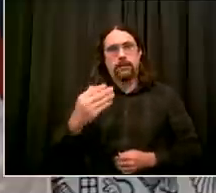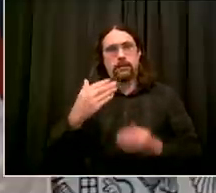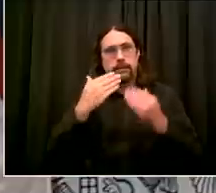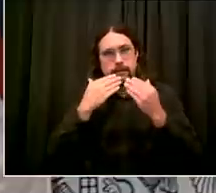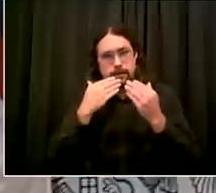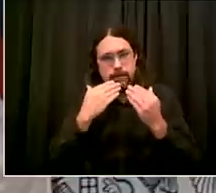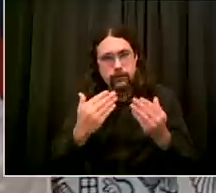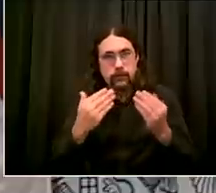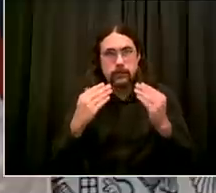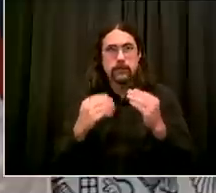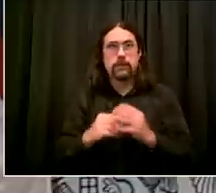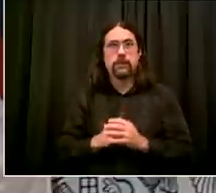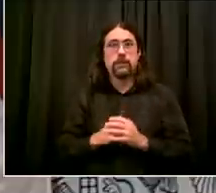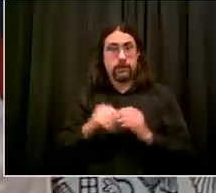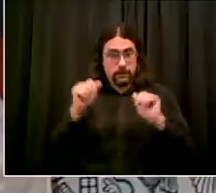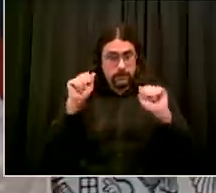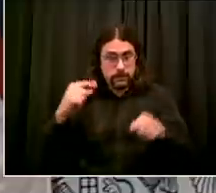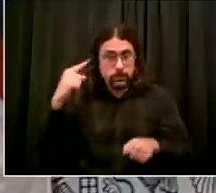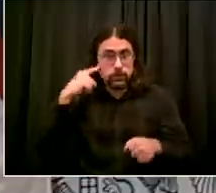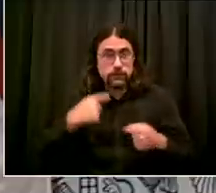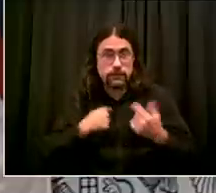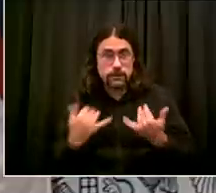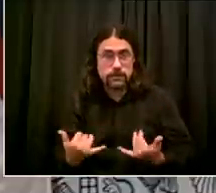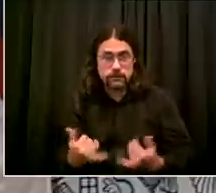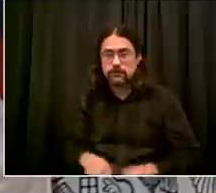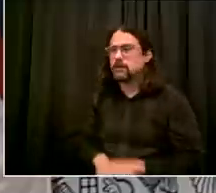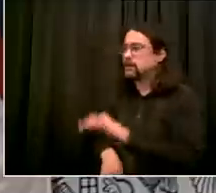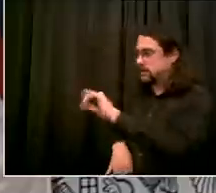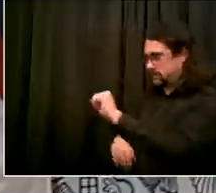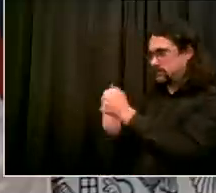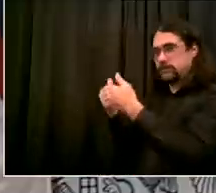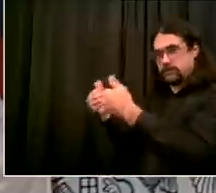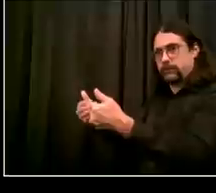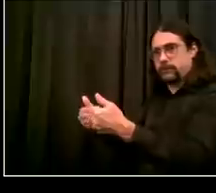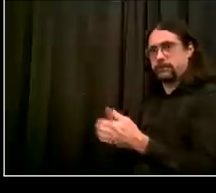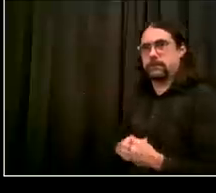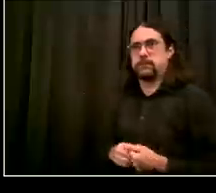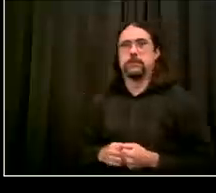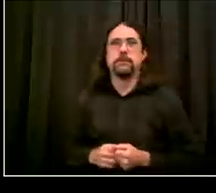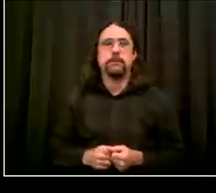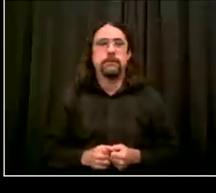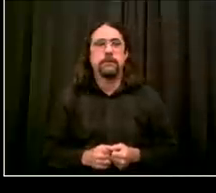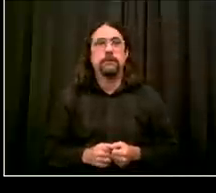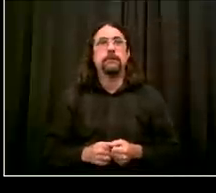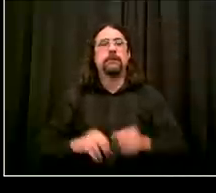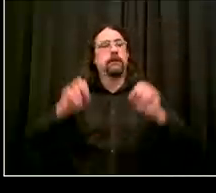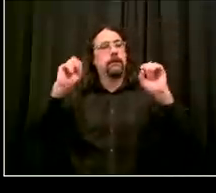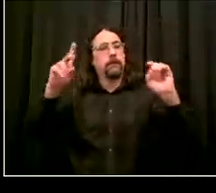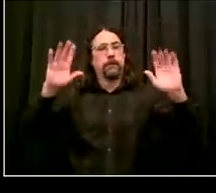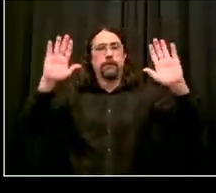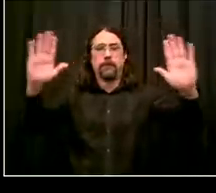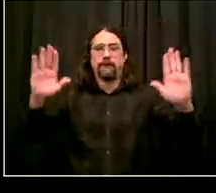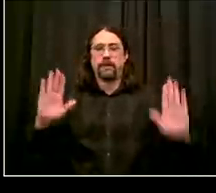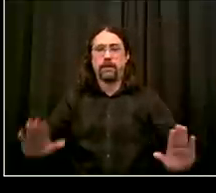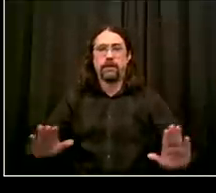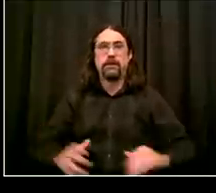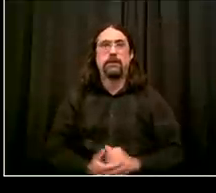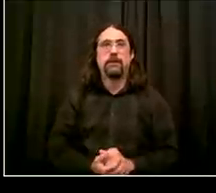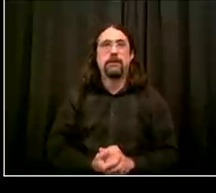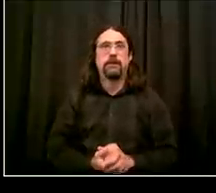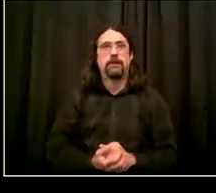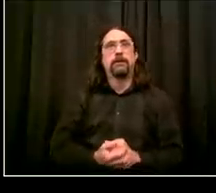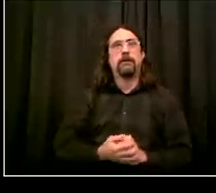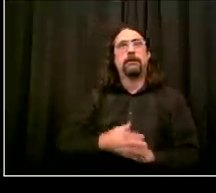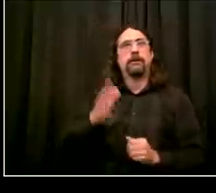great um as the mayor mentioned this would be a clear violation of two